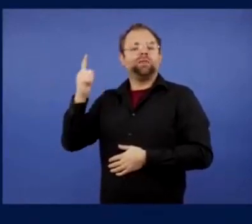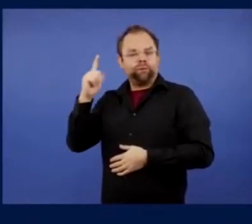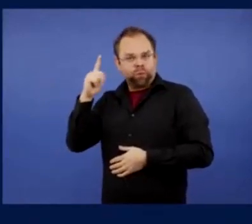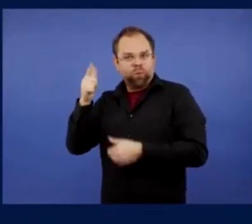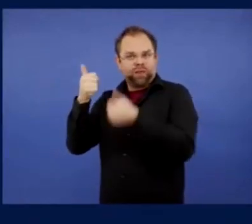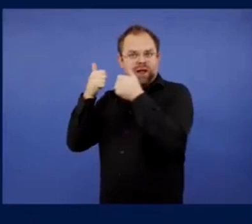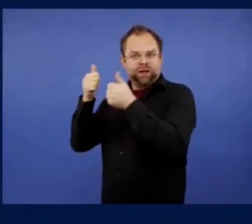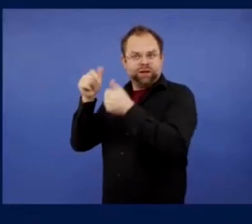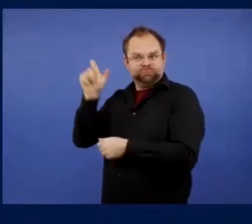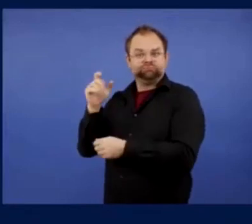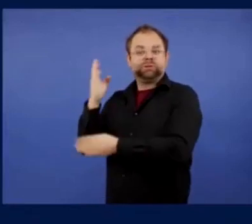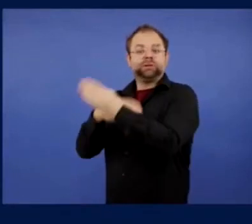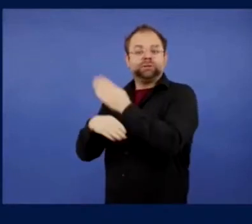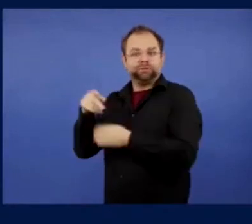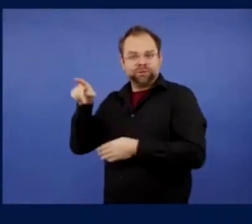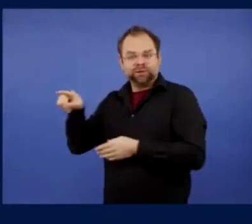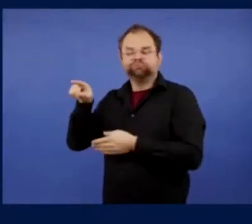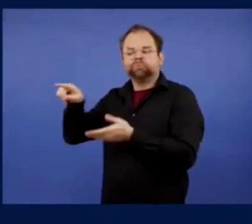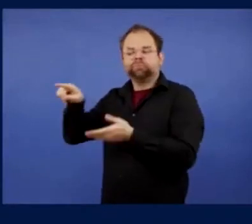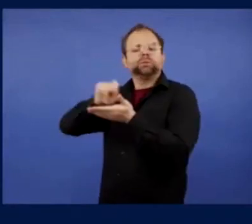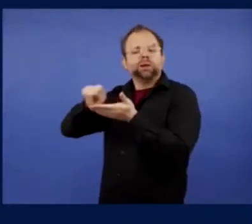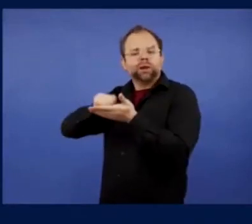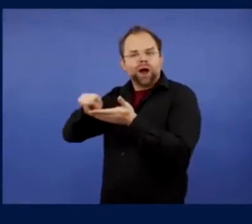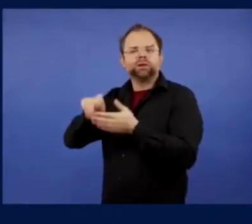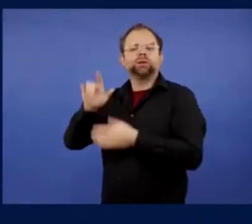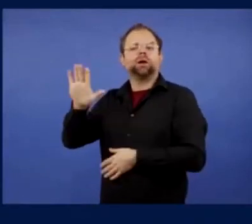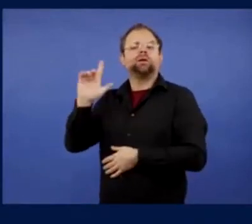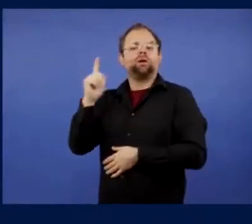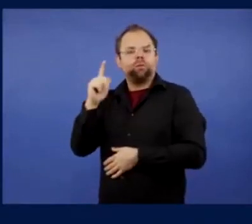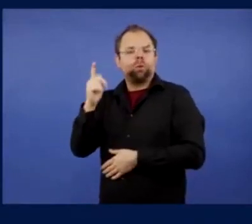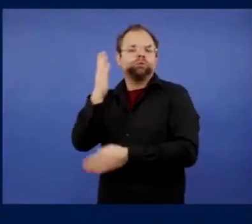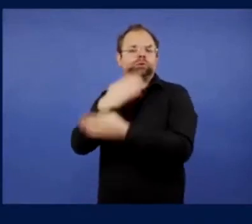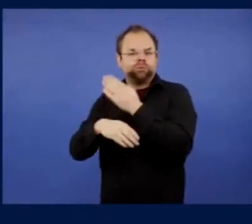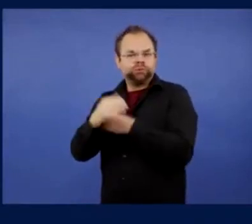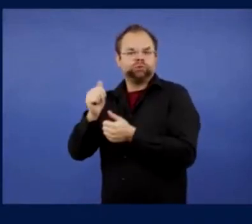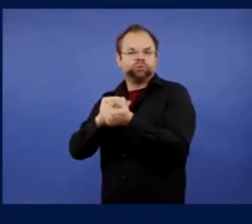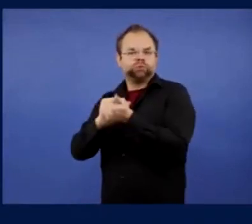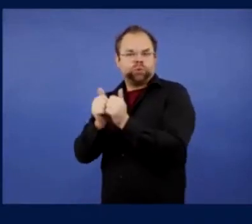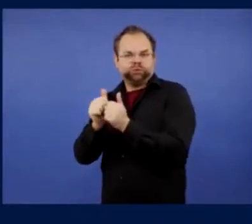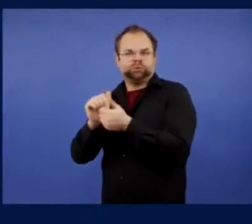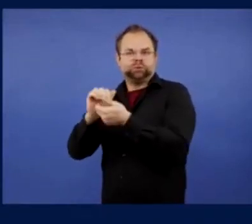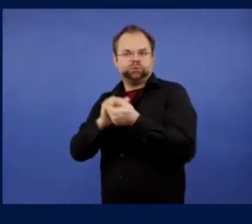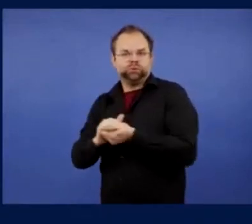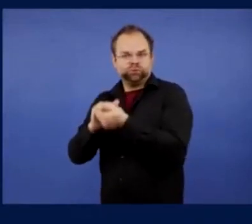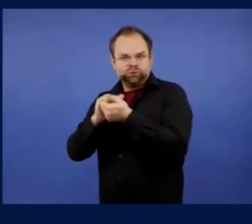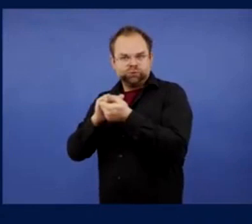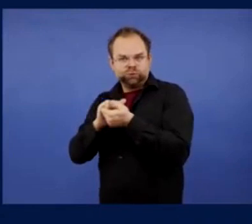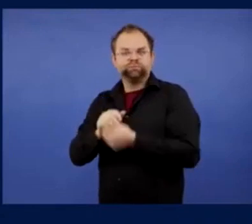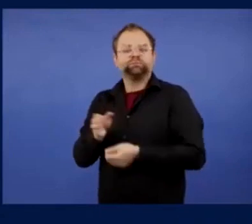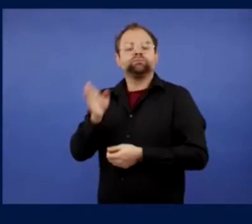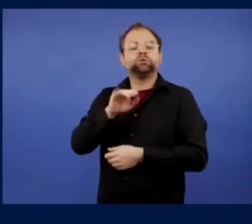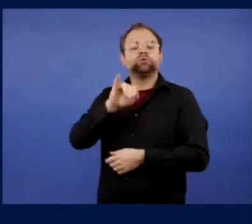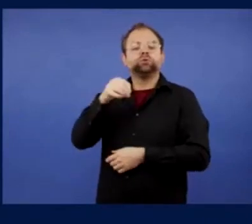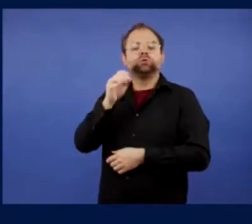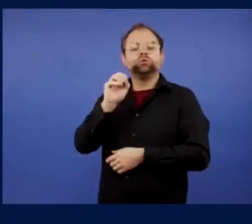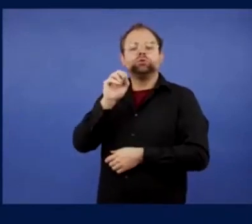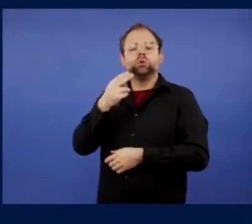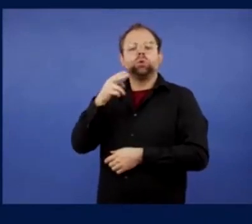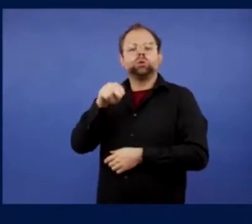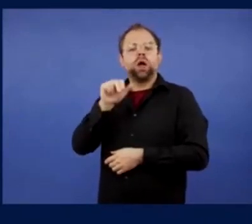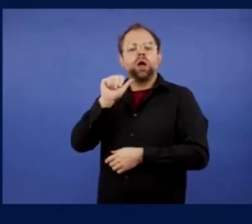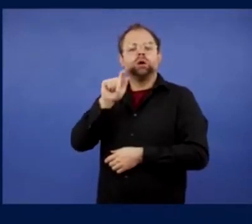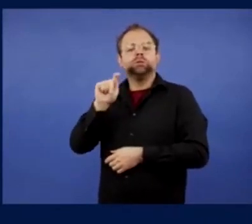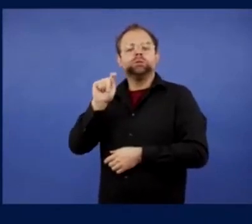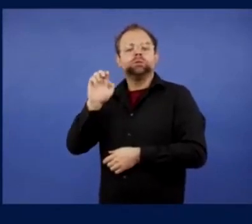Moscow supporter and the Russian national fan team and also Niklas Funker, a disabled